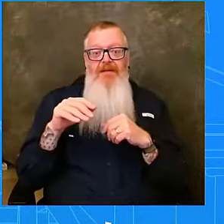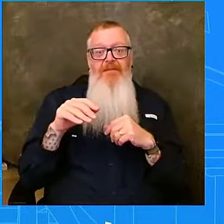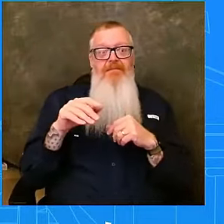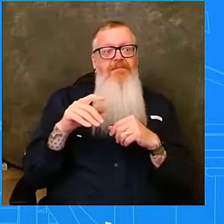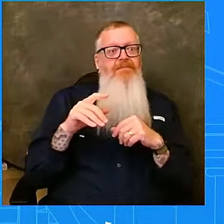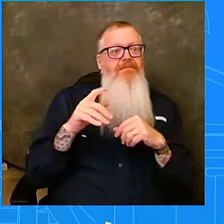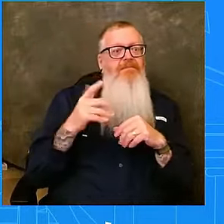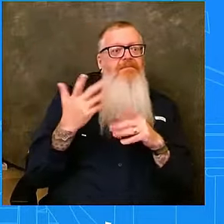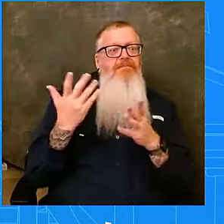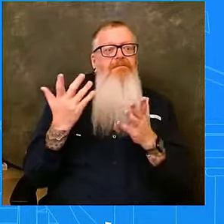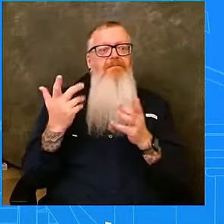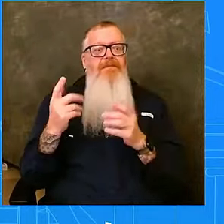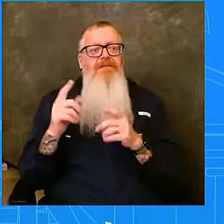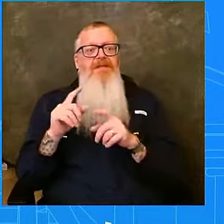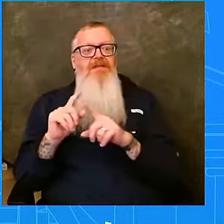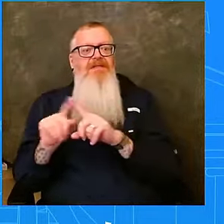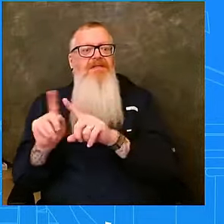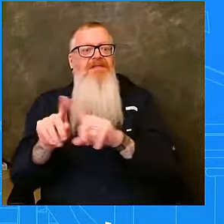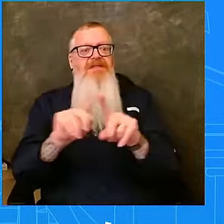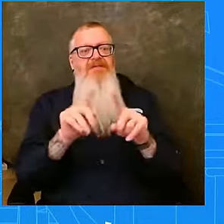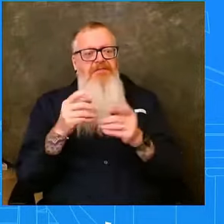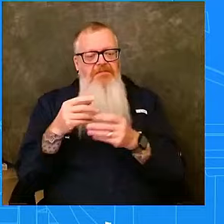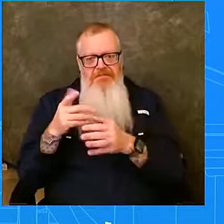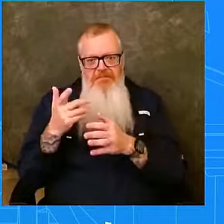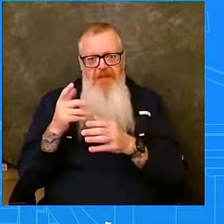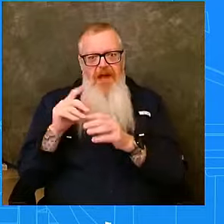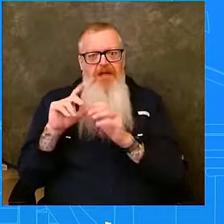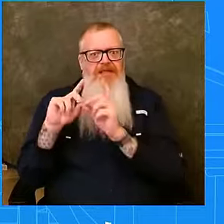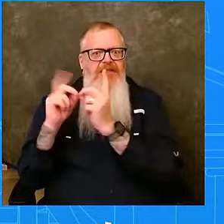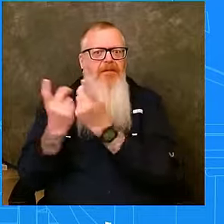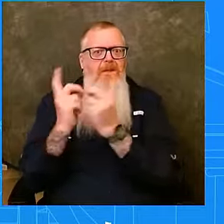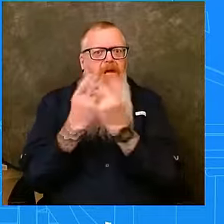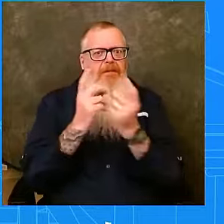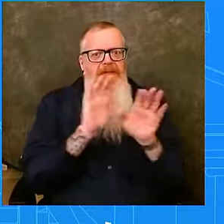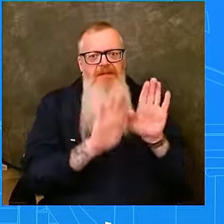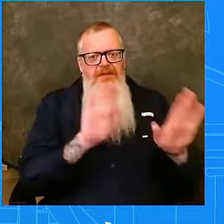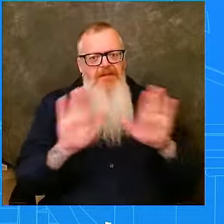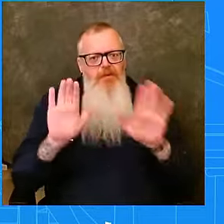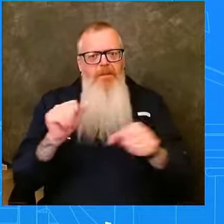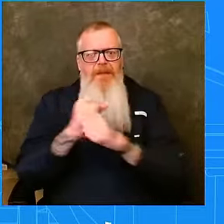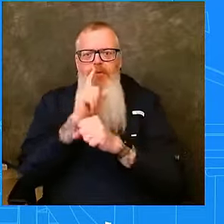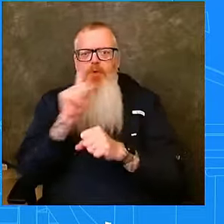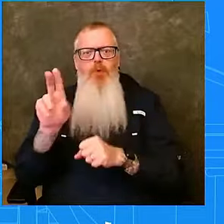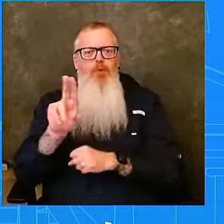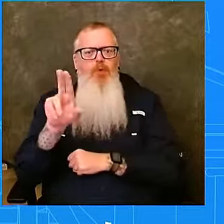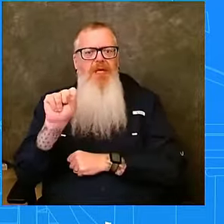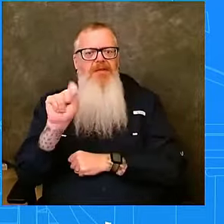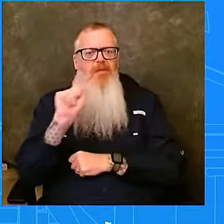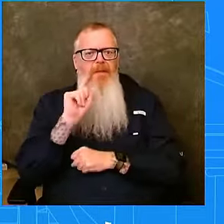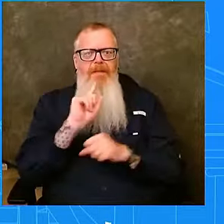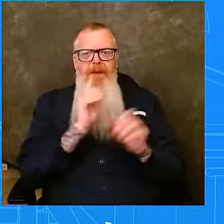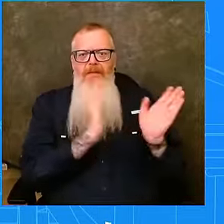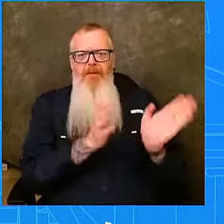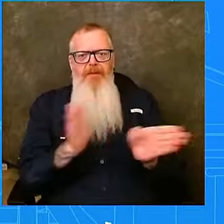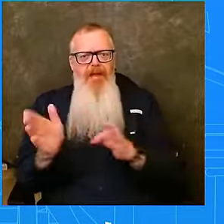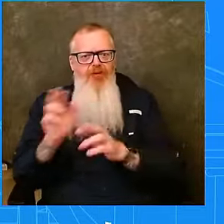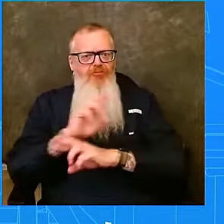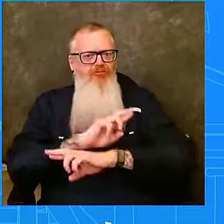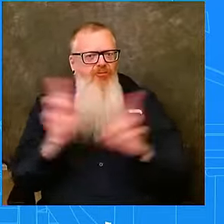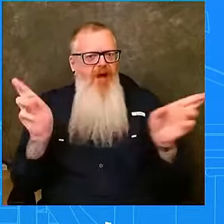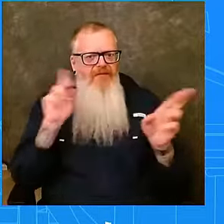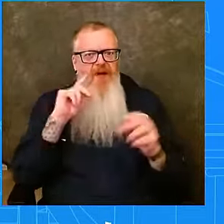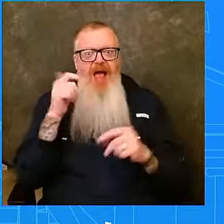assisting with Helene recovery and preparations for Milton. And at the President's direction, FEMA Administrator